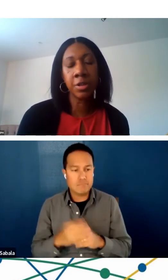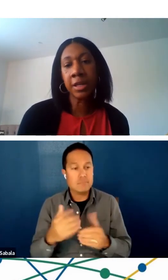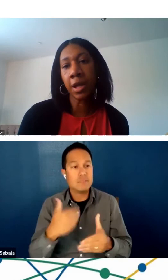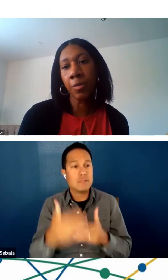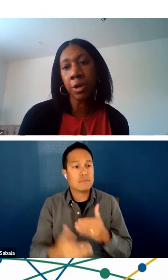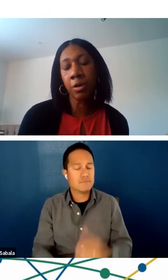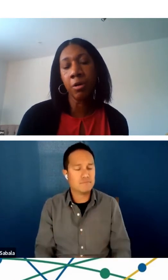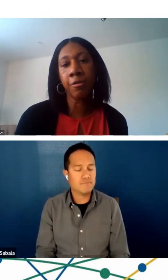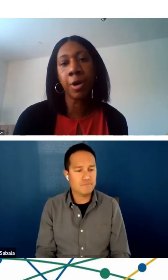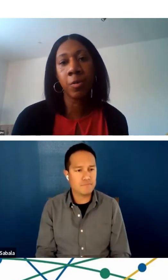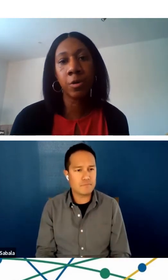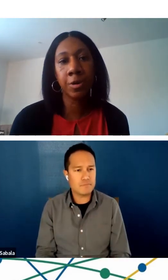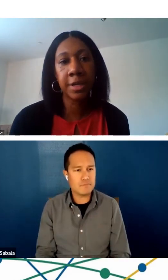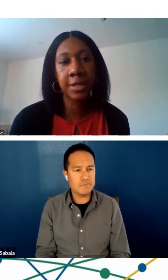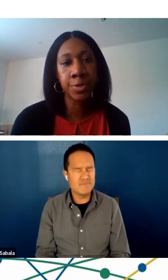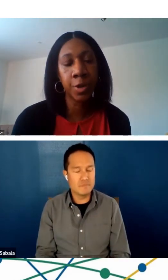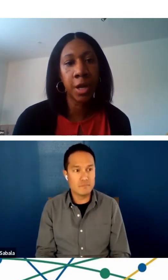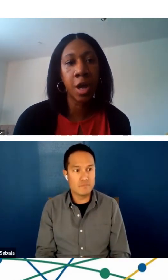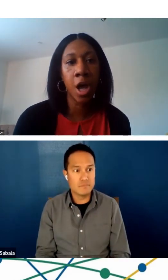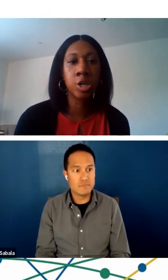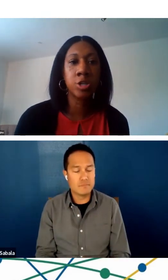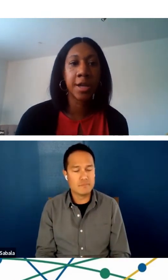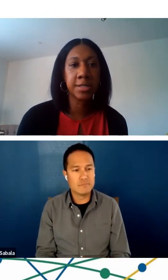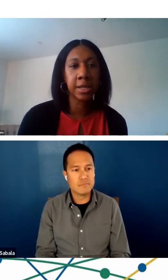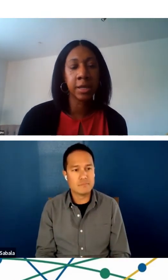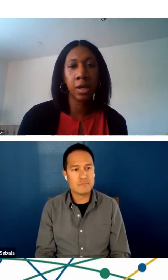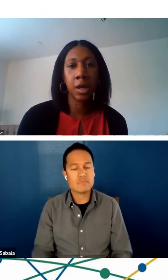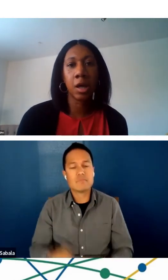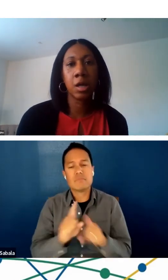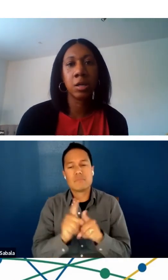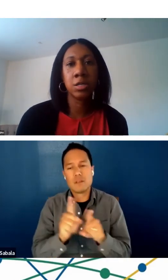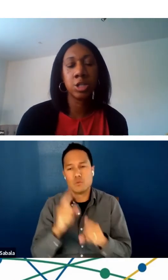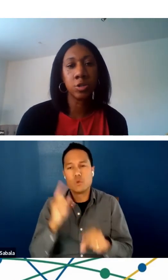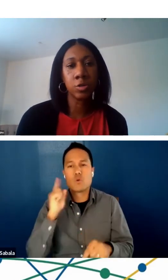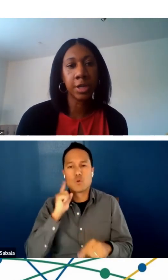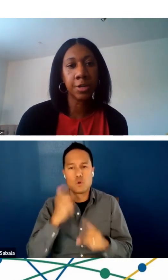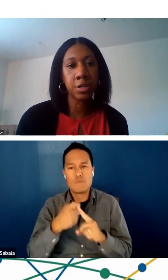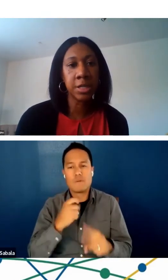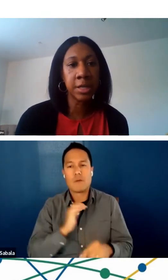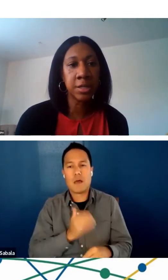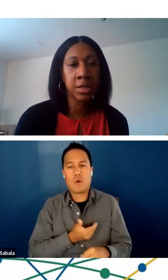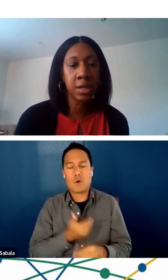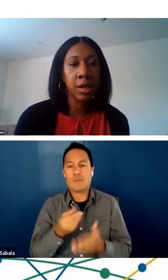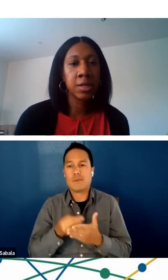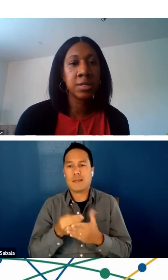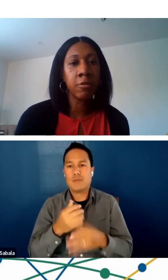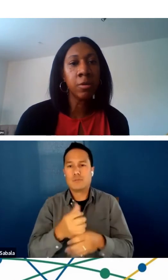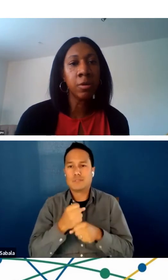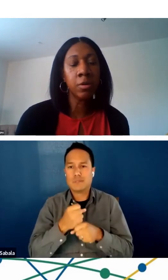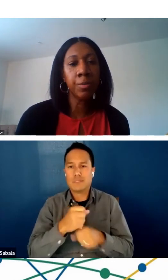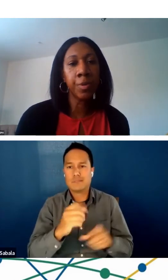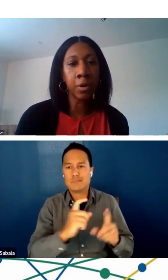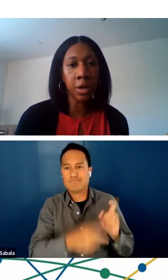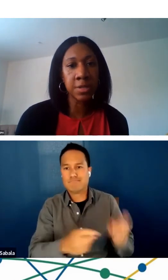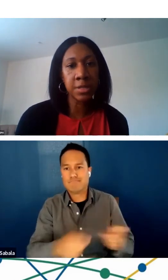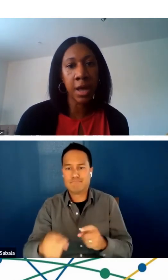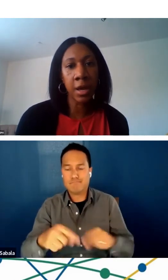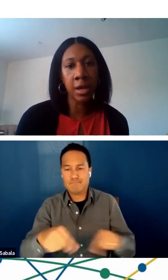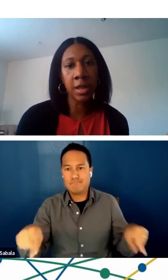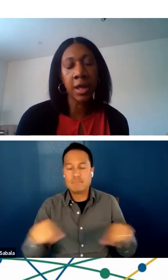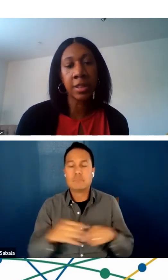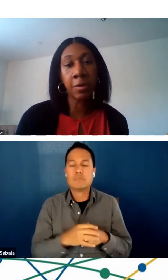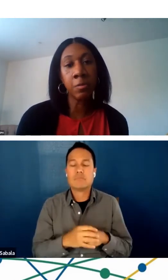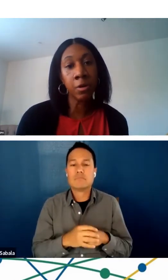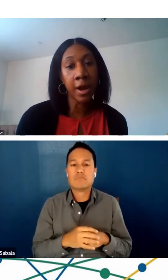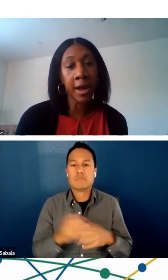Another thing that we heard from our awardees when addressing digital literacy is several programs